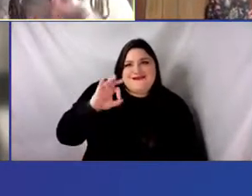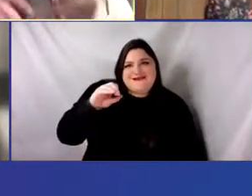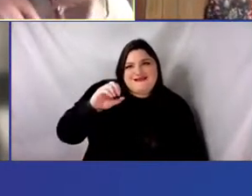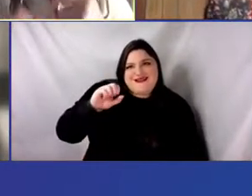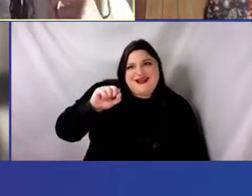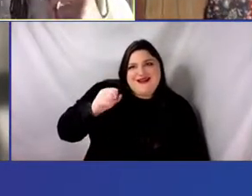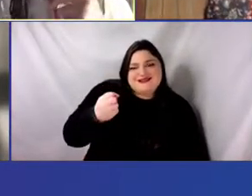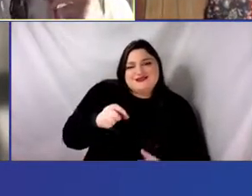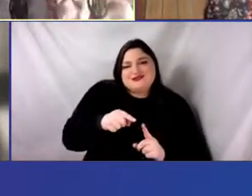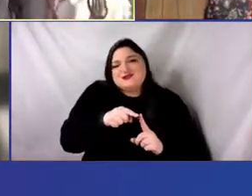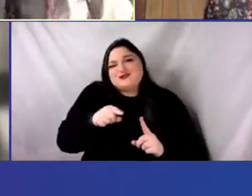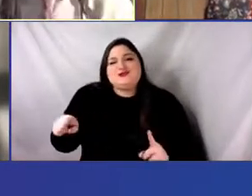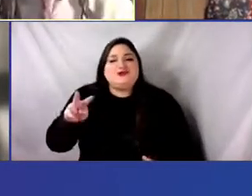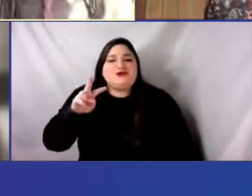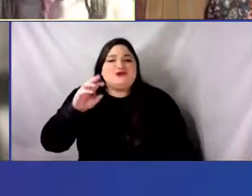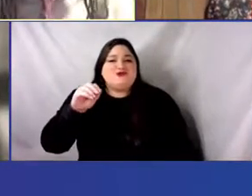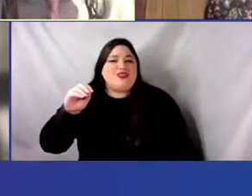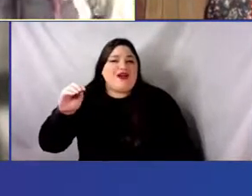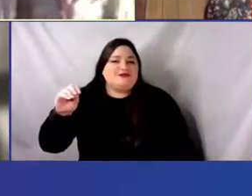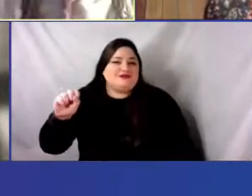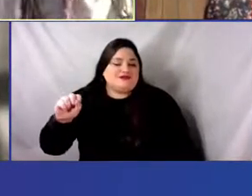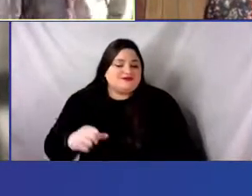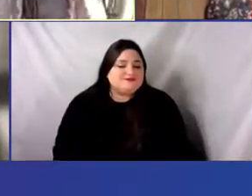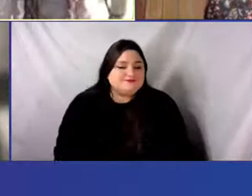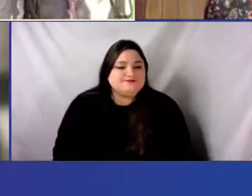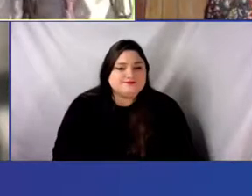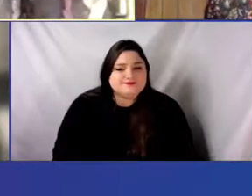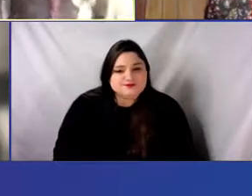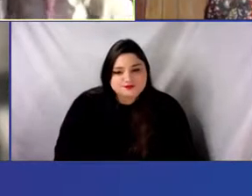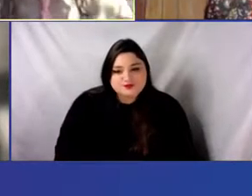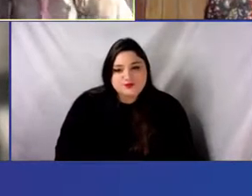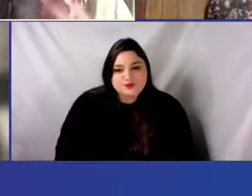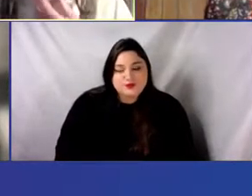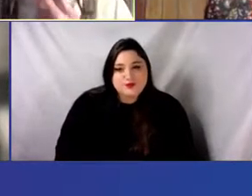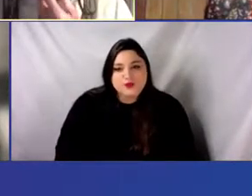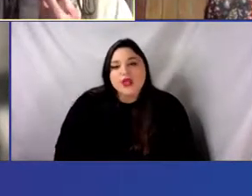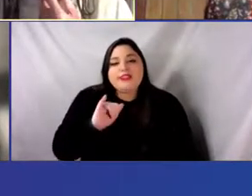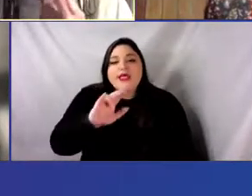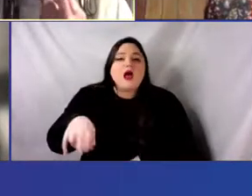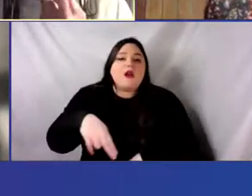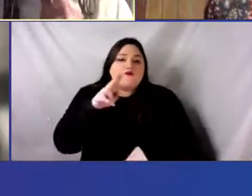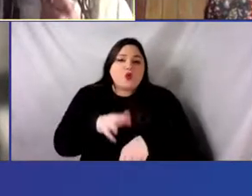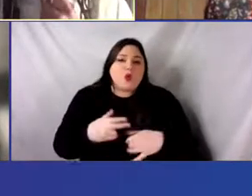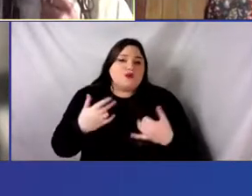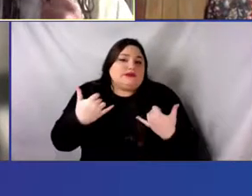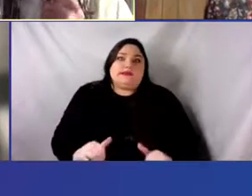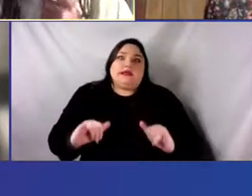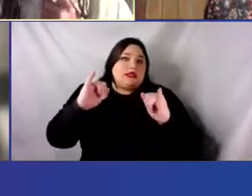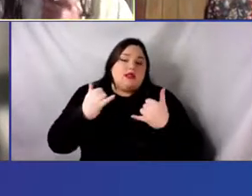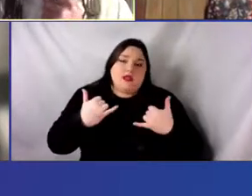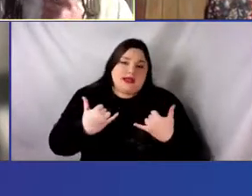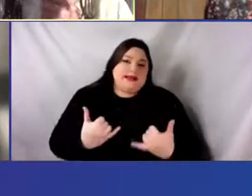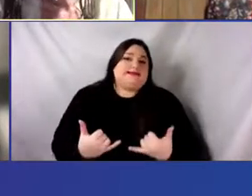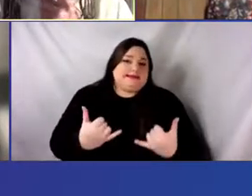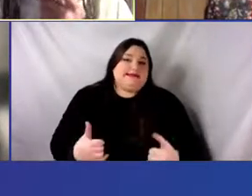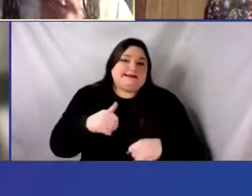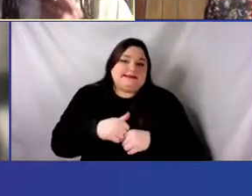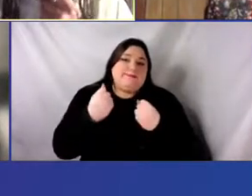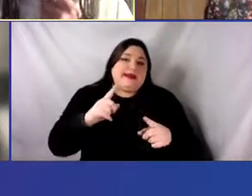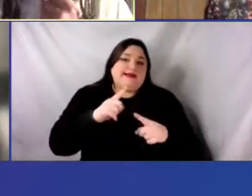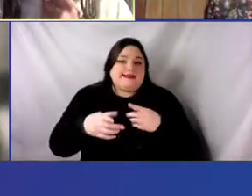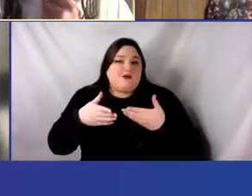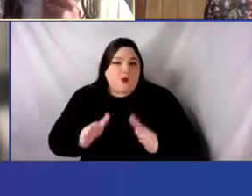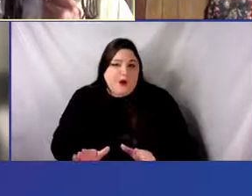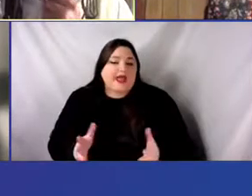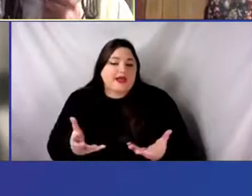into the two thousands, and which still obviously exists in, in, in, different ways. So that's how I'm thinking about